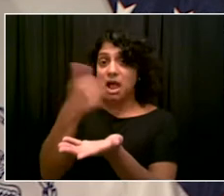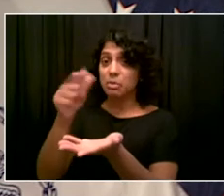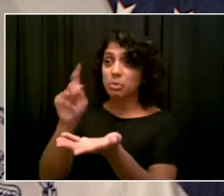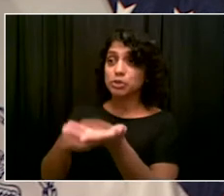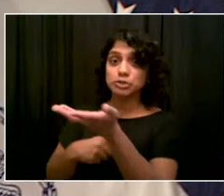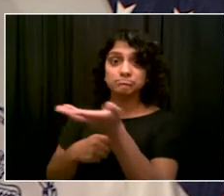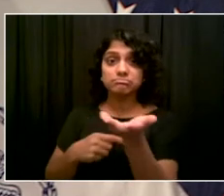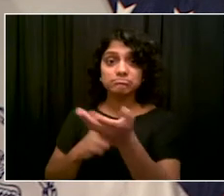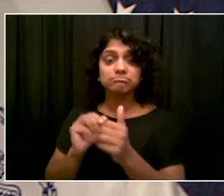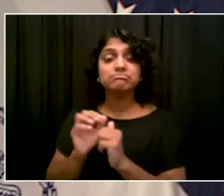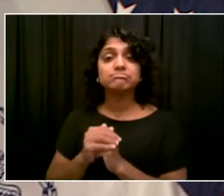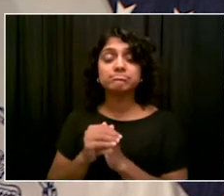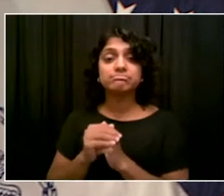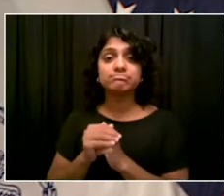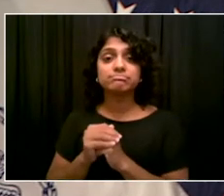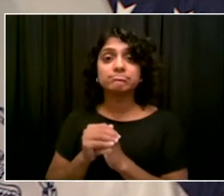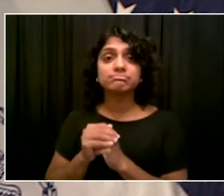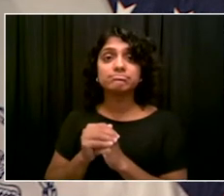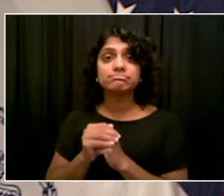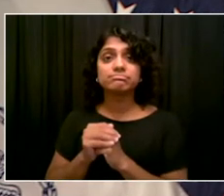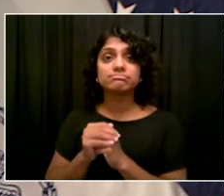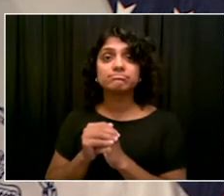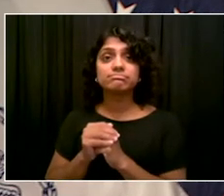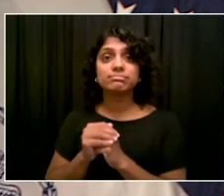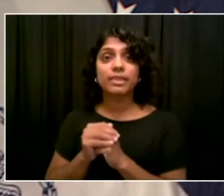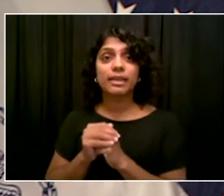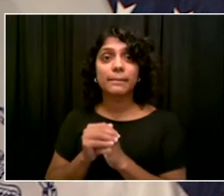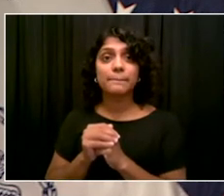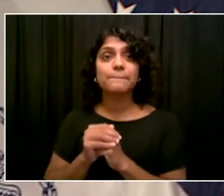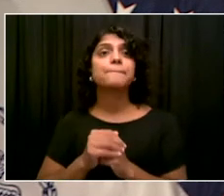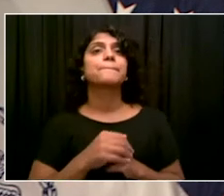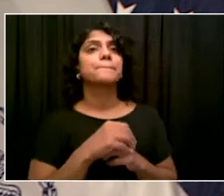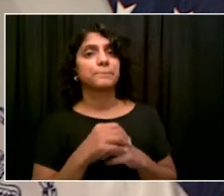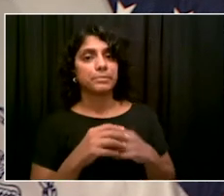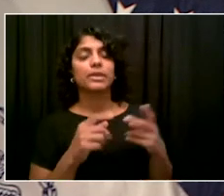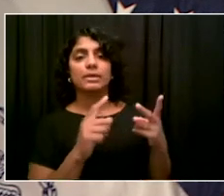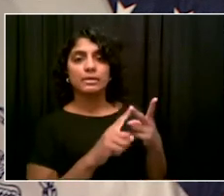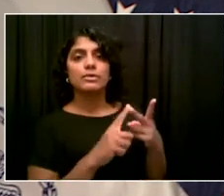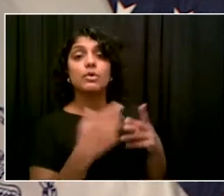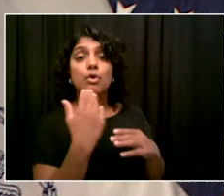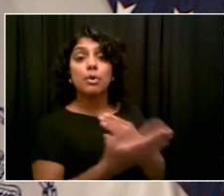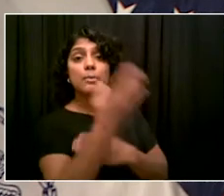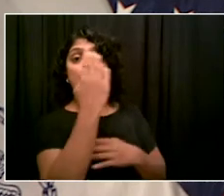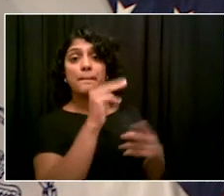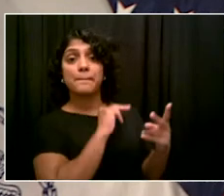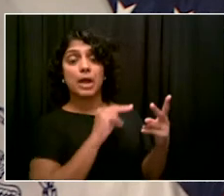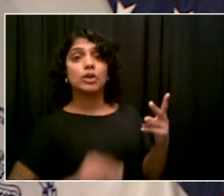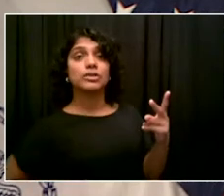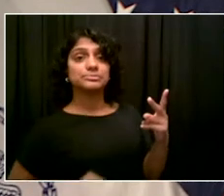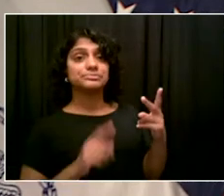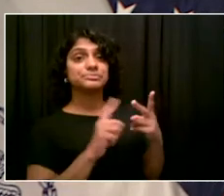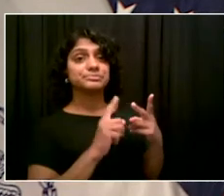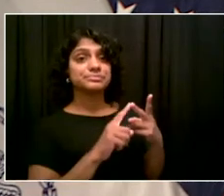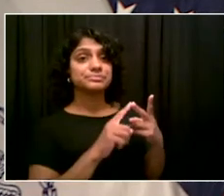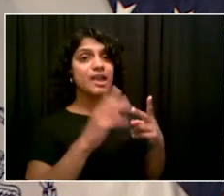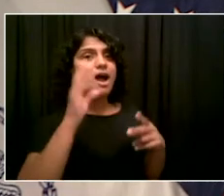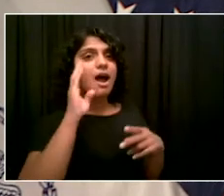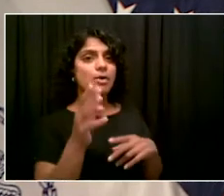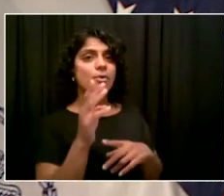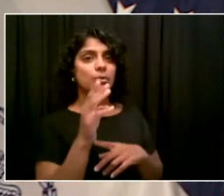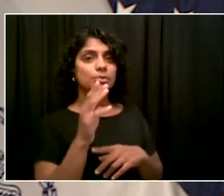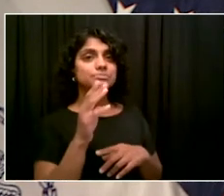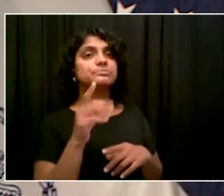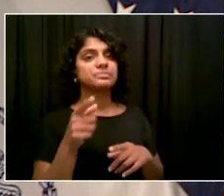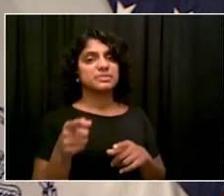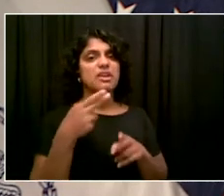Hey, good morning, Mr. Mayor and everyone on the call. How are you? Good. Gersh, how do feel about that home run derby? You know, I think it